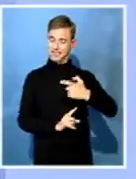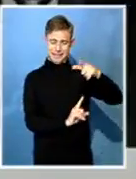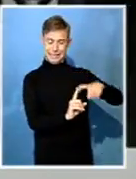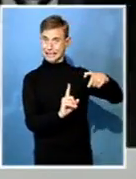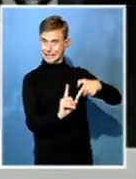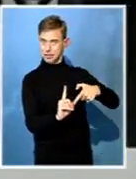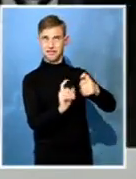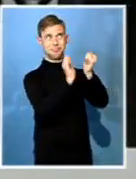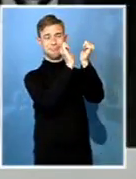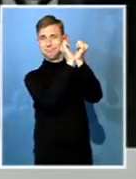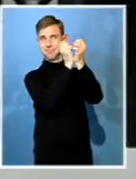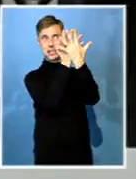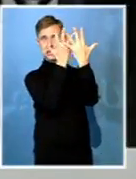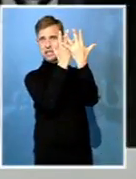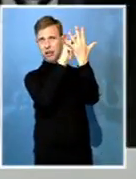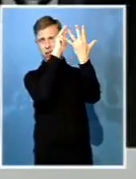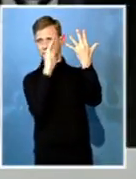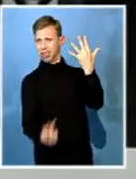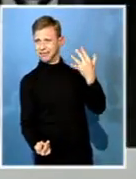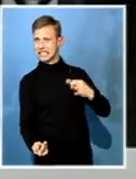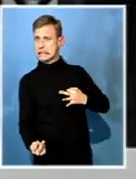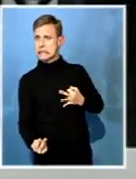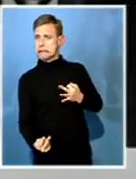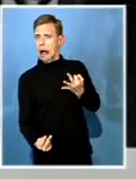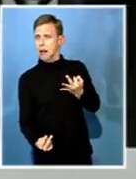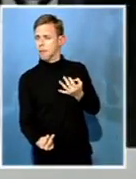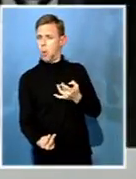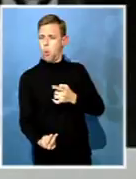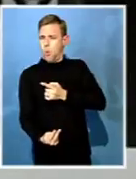That's haunted Timol's family for over four decades.